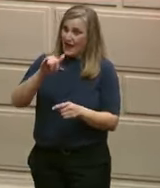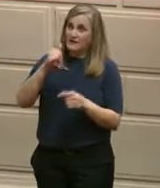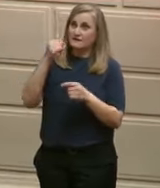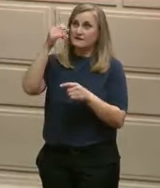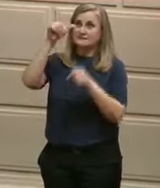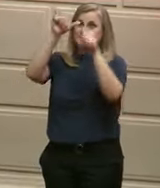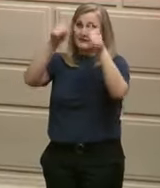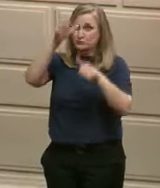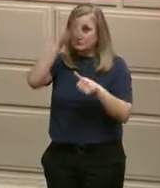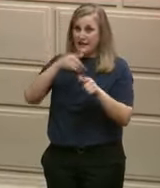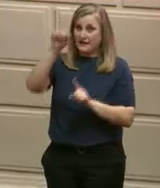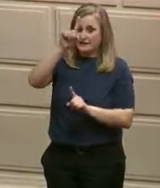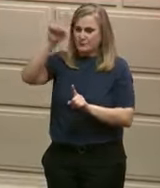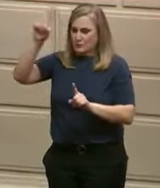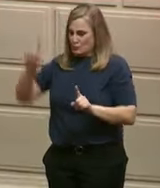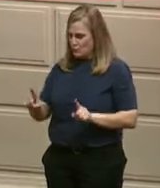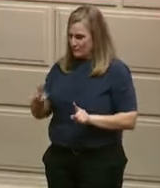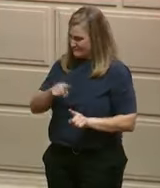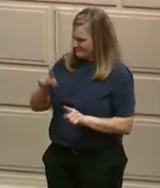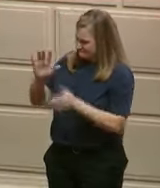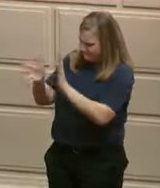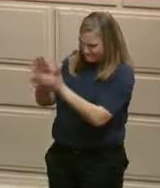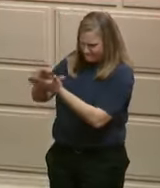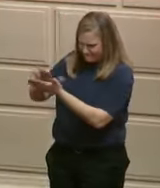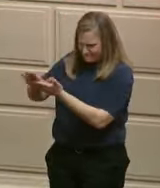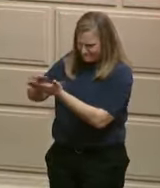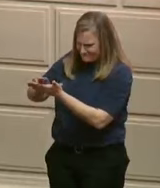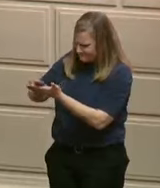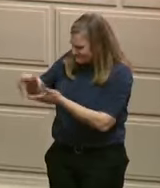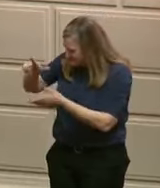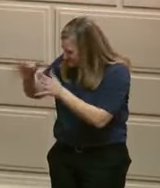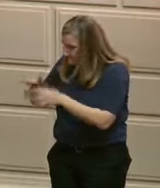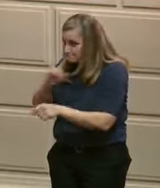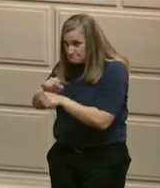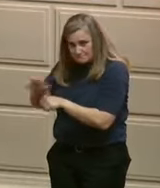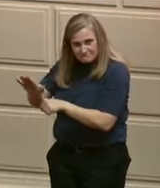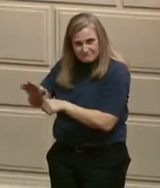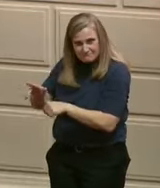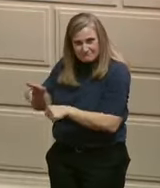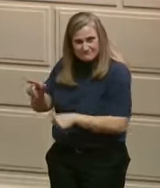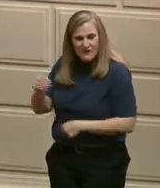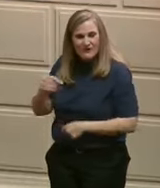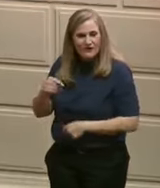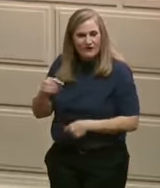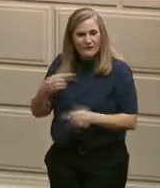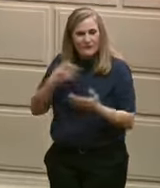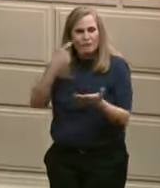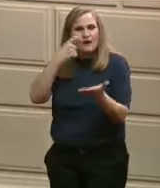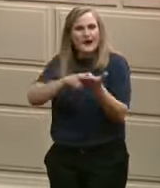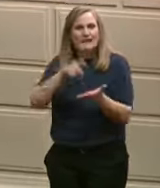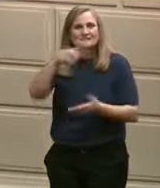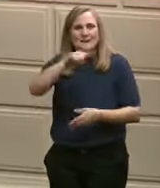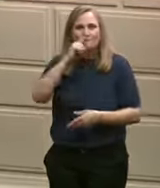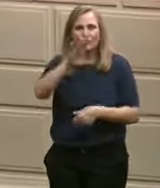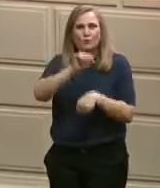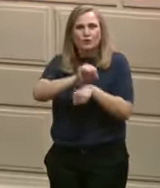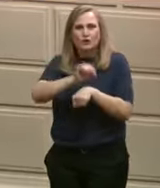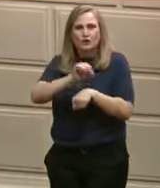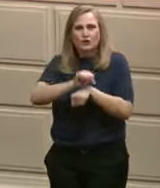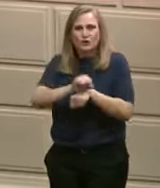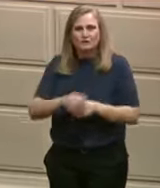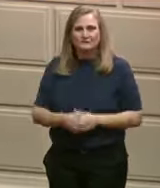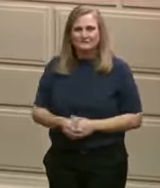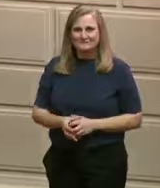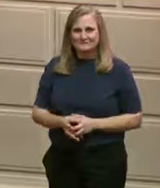historic building. Please stand up. Give them a round of applause. I believe they're in the gallery tonight. the men and women who work